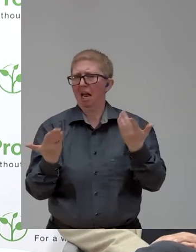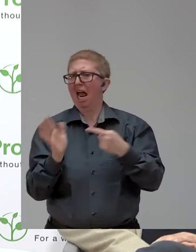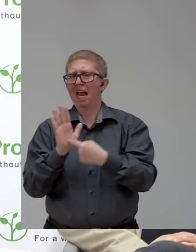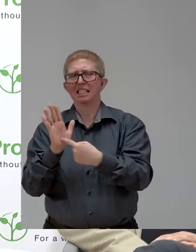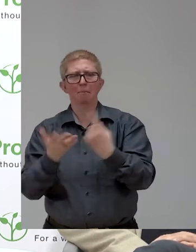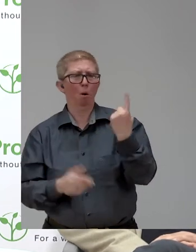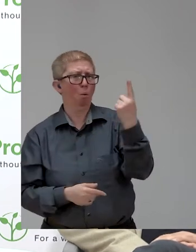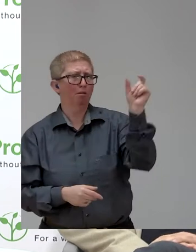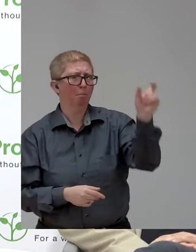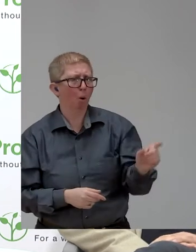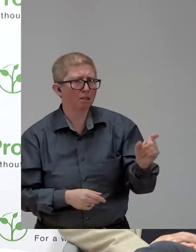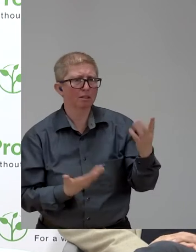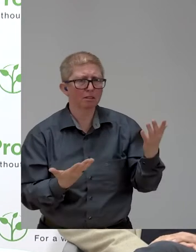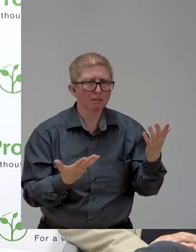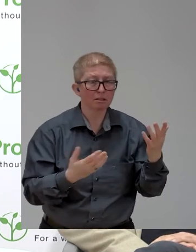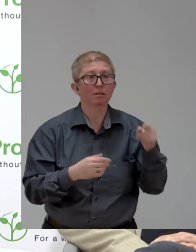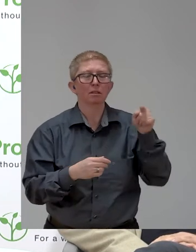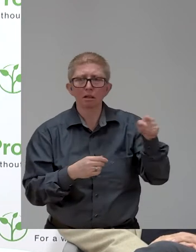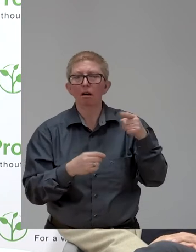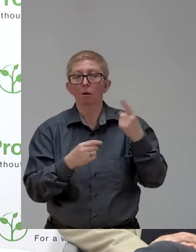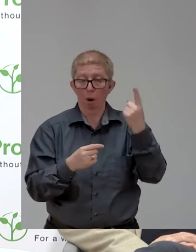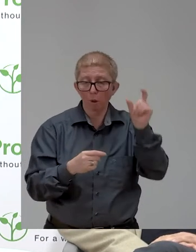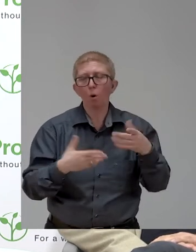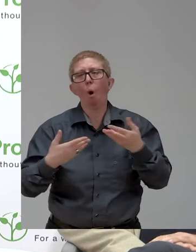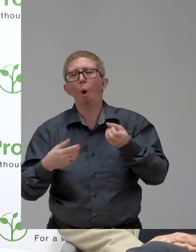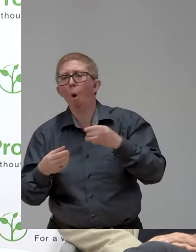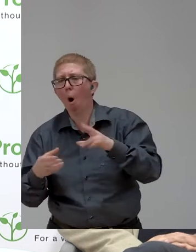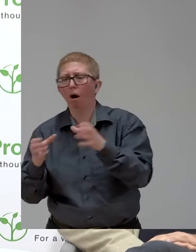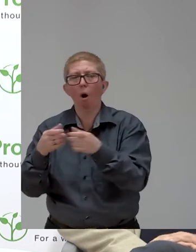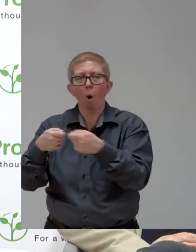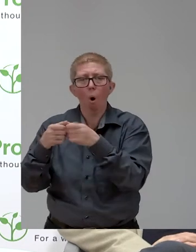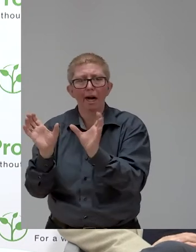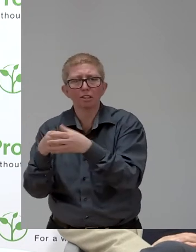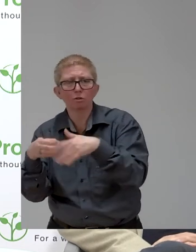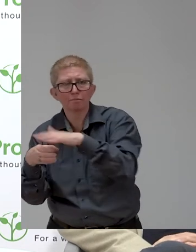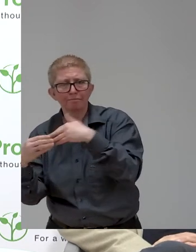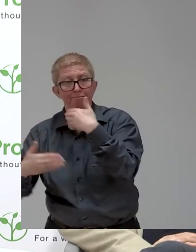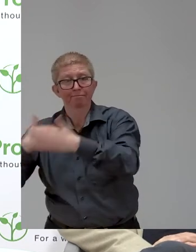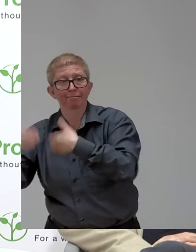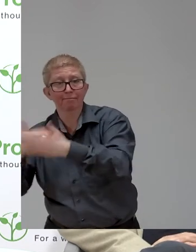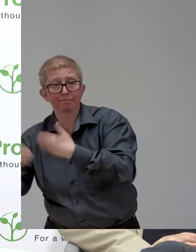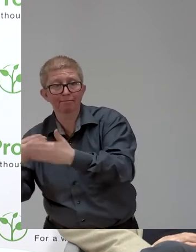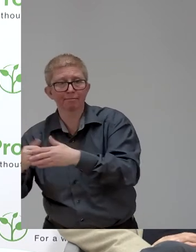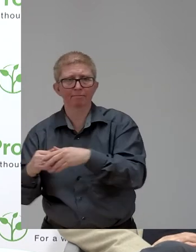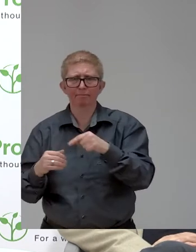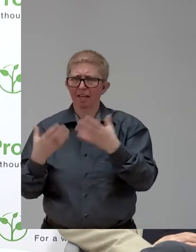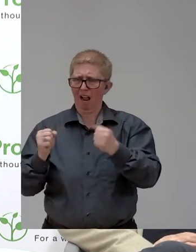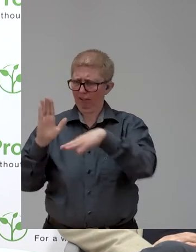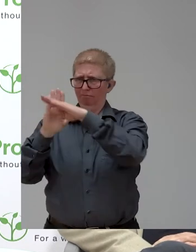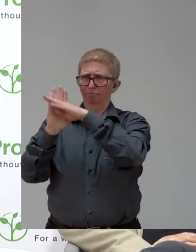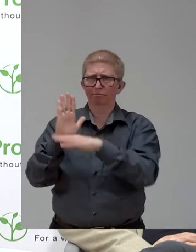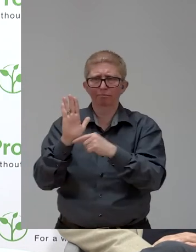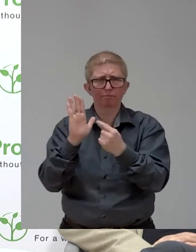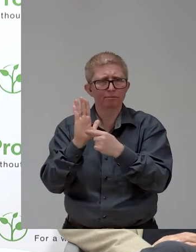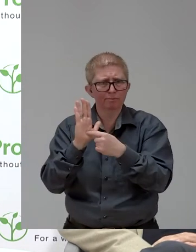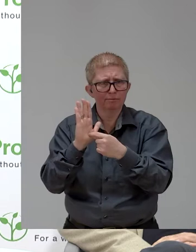And what is an innovative policy? A policy is a law, a standard, a regulation, which has influence on the topics we